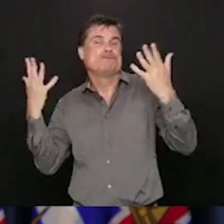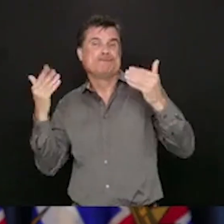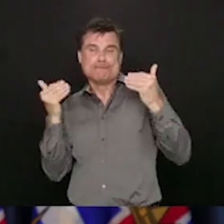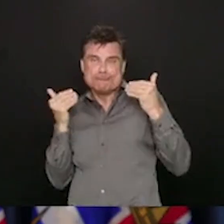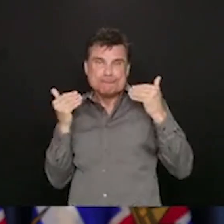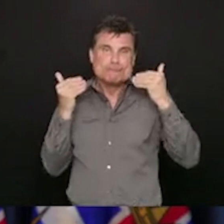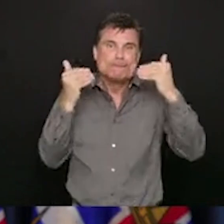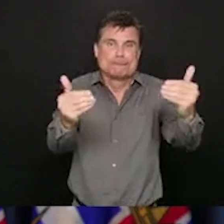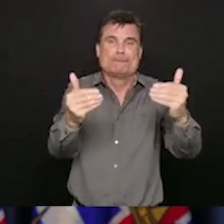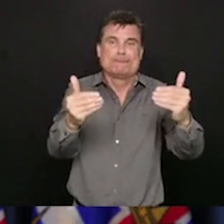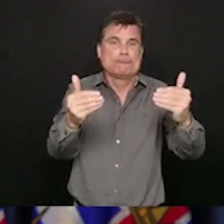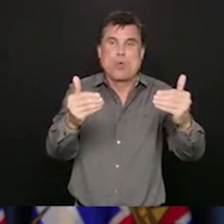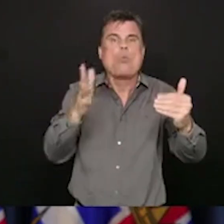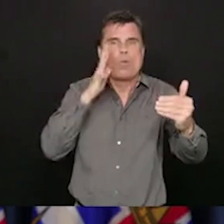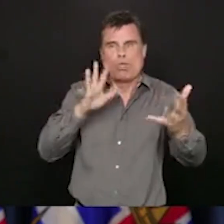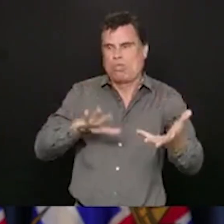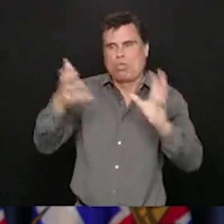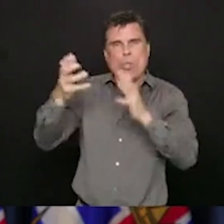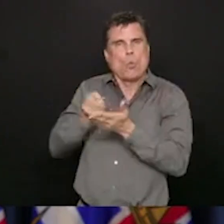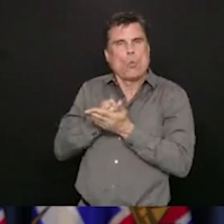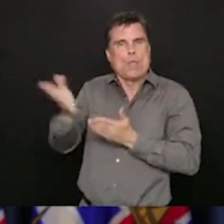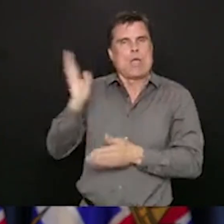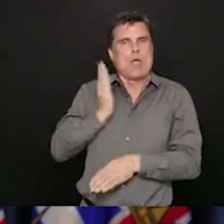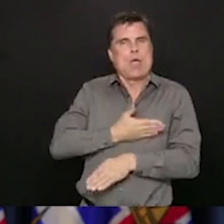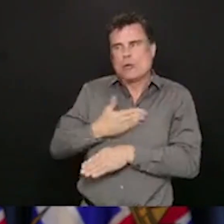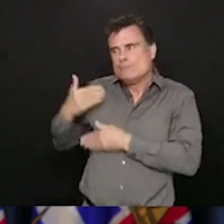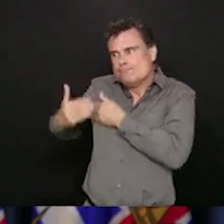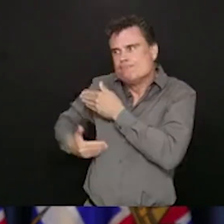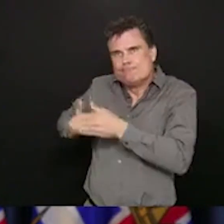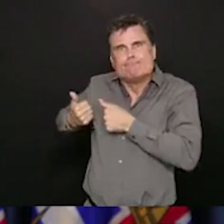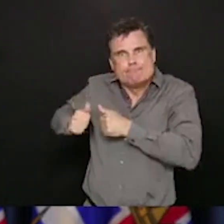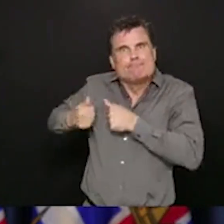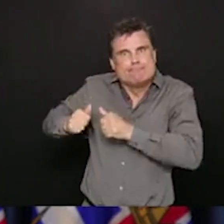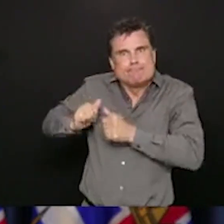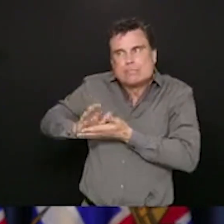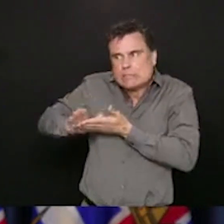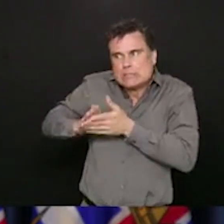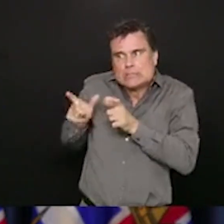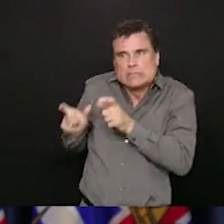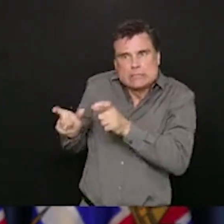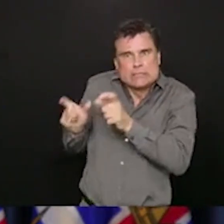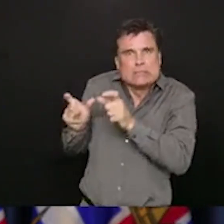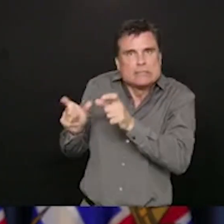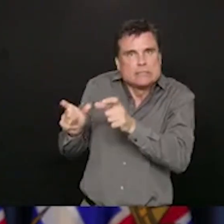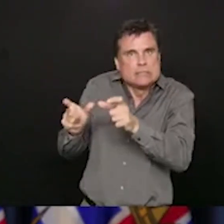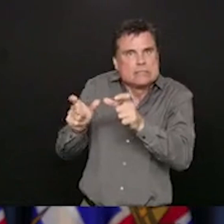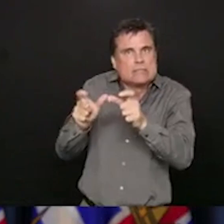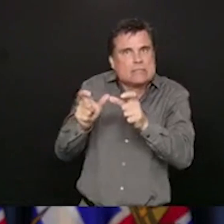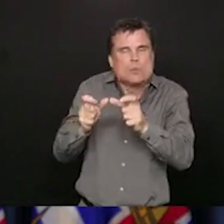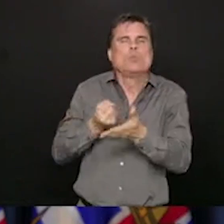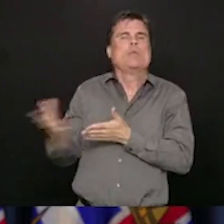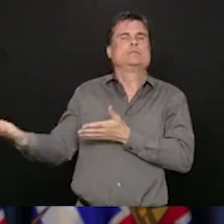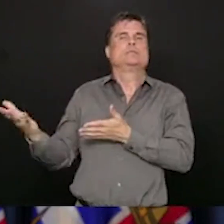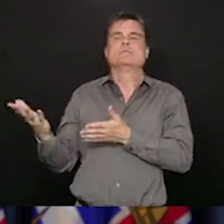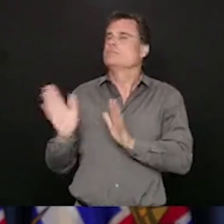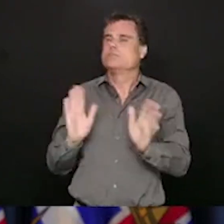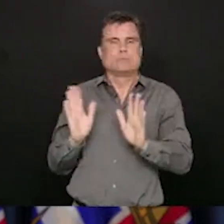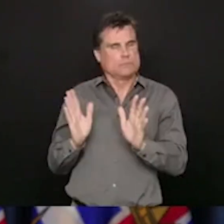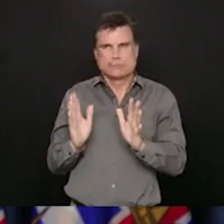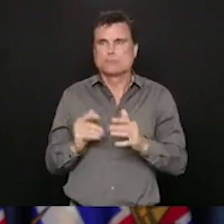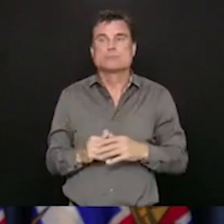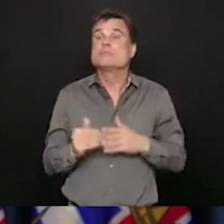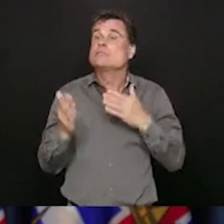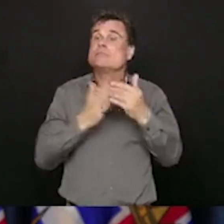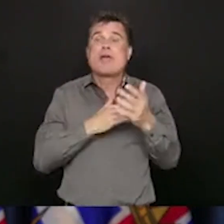off. Regardless of We're what the plan says, when it's tabled, how comprehensive it is, we have a long way to go and we need to do it